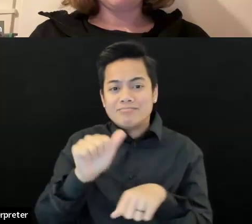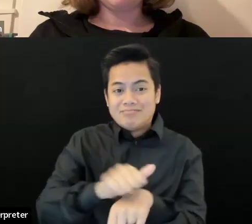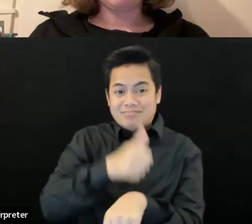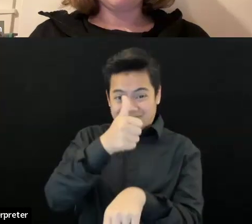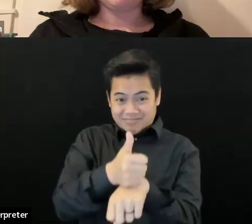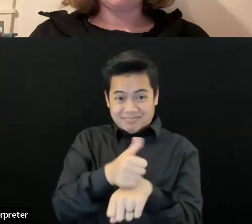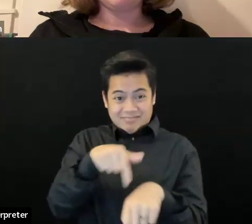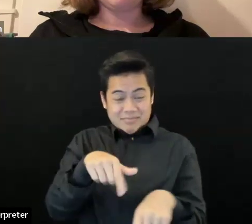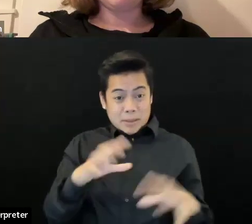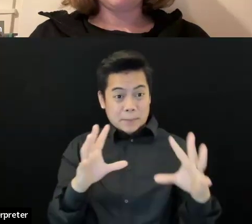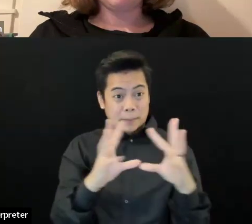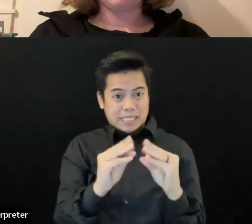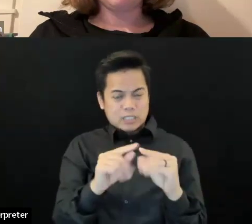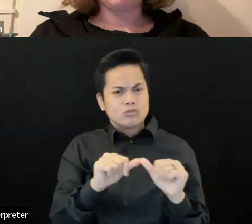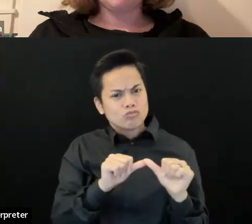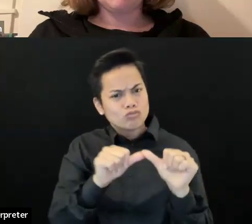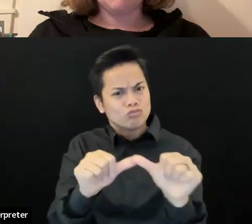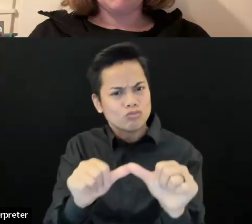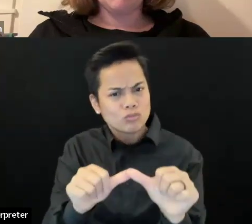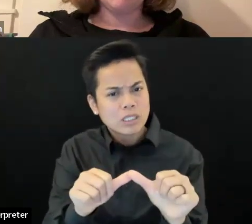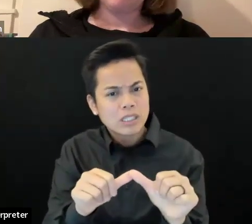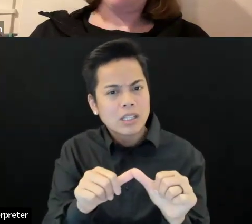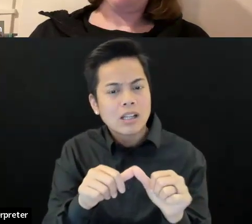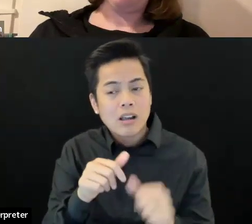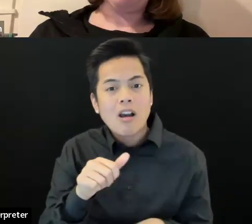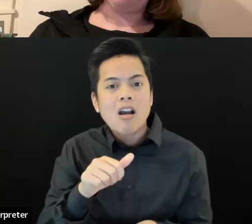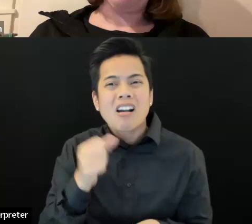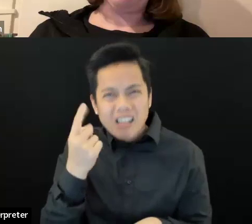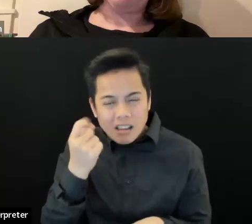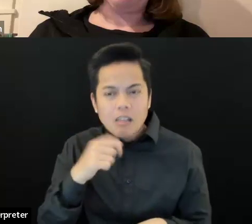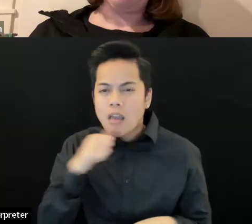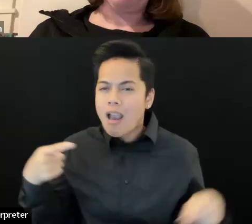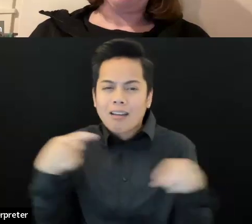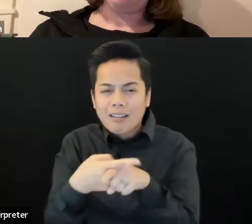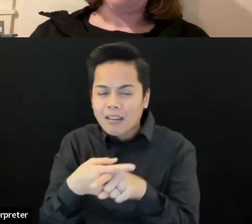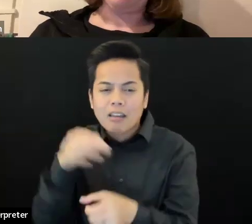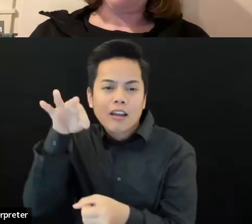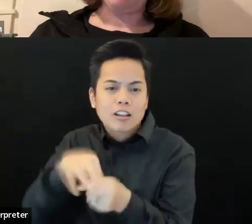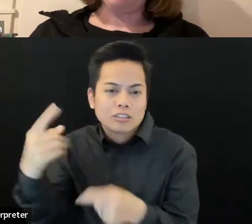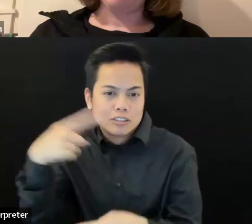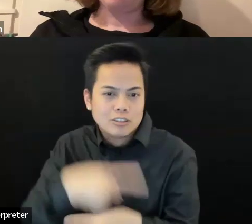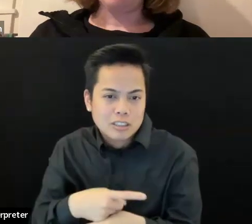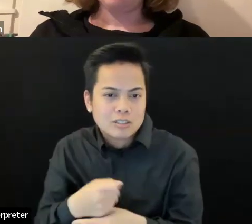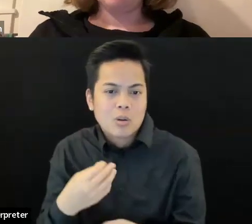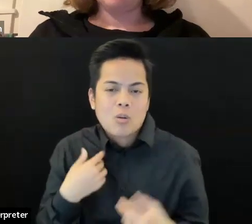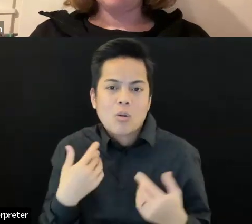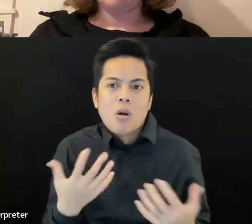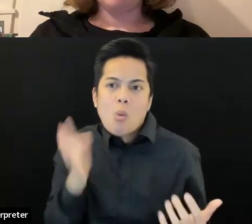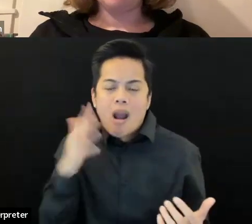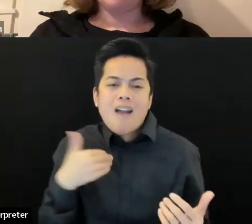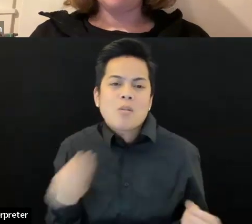turnout with more, um, disabled people that aren't having to juggle such a difficult task. Um,